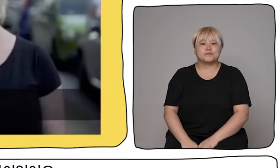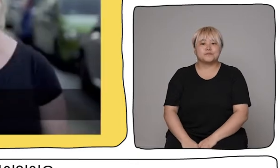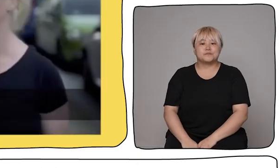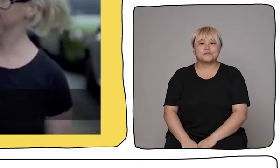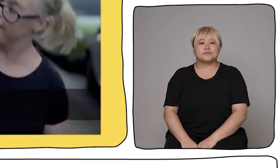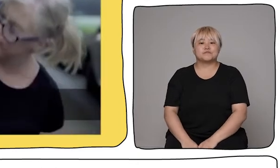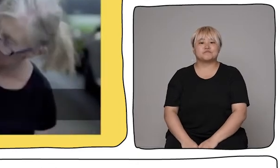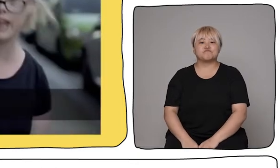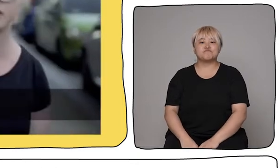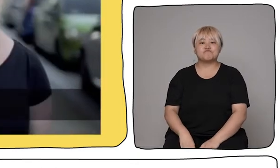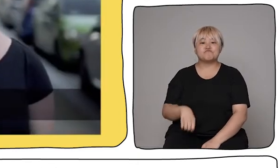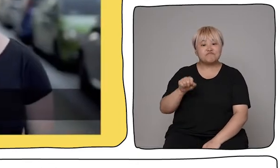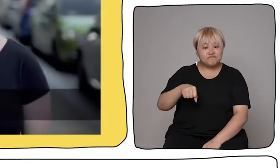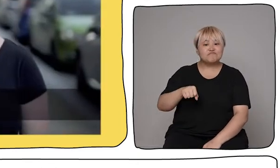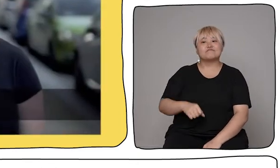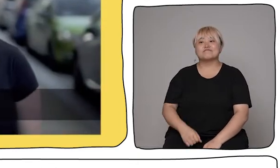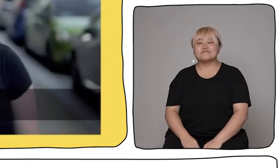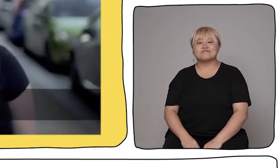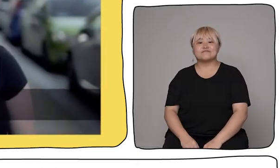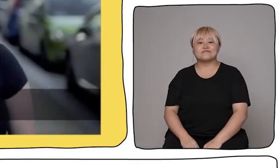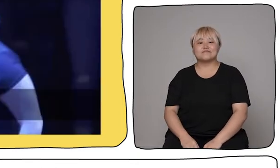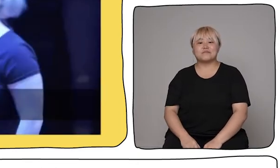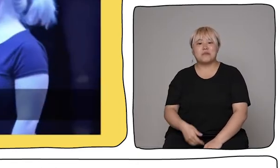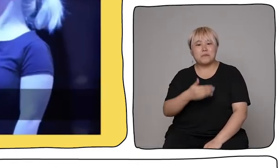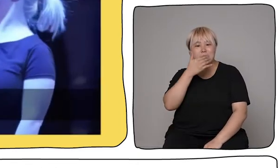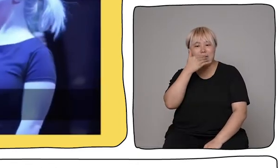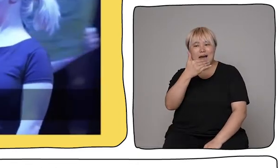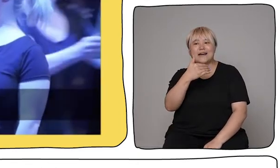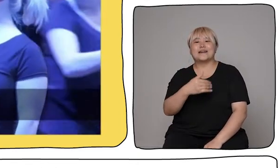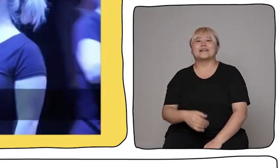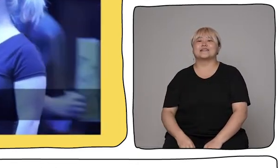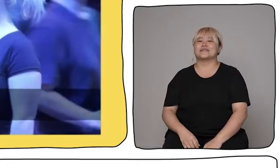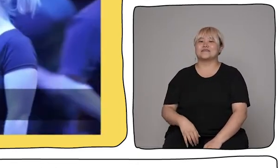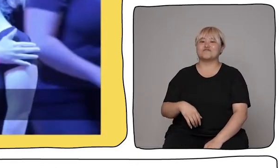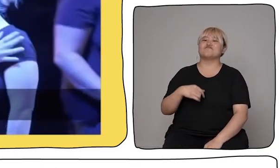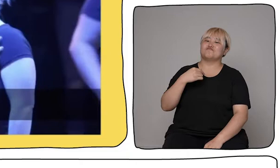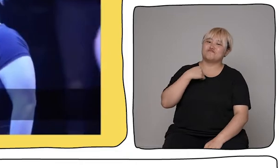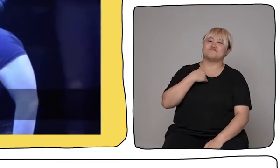saying, yes, we could do this.